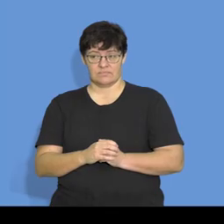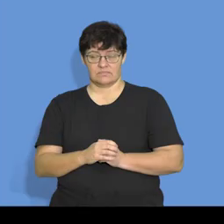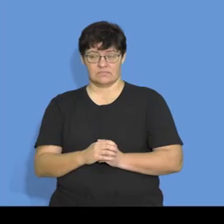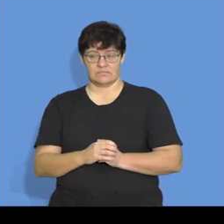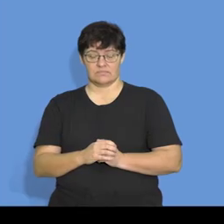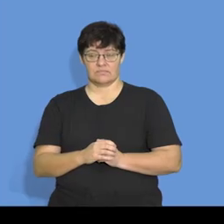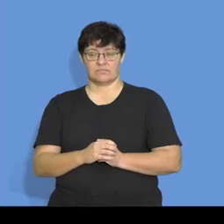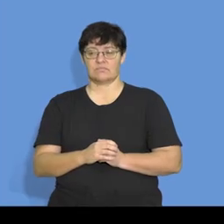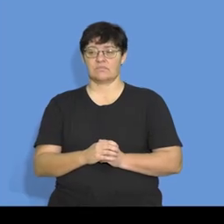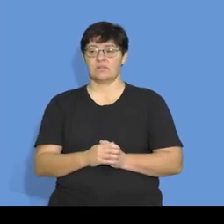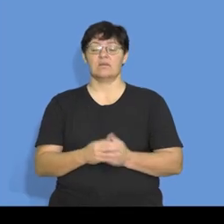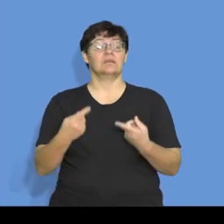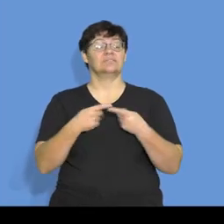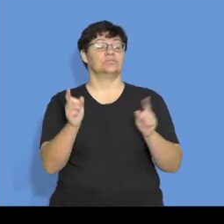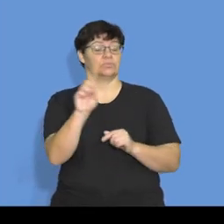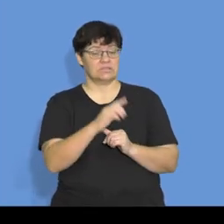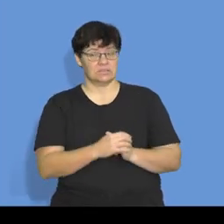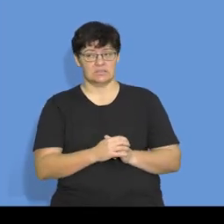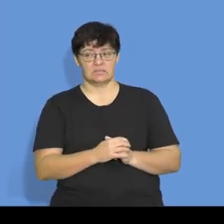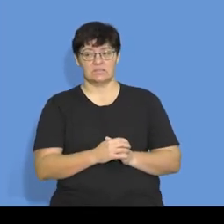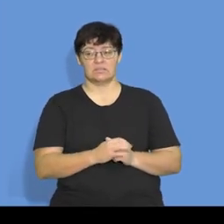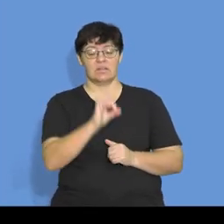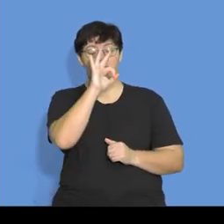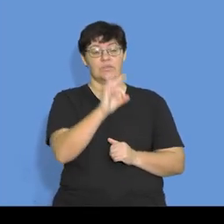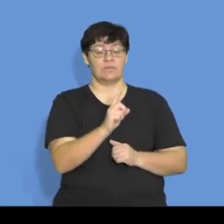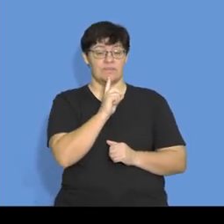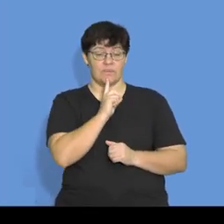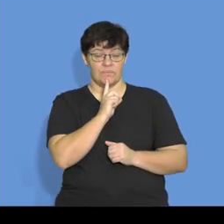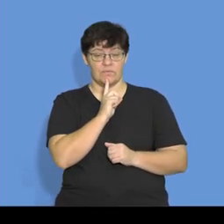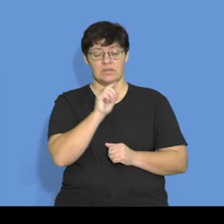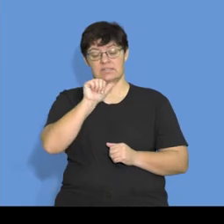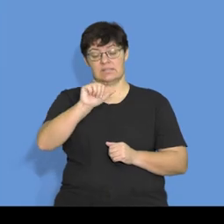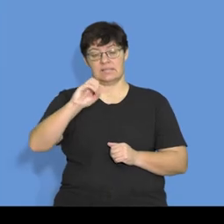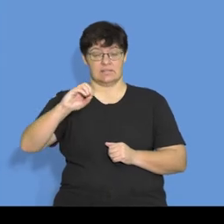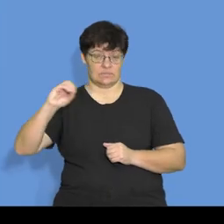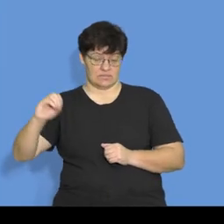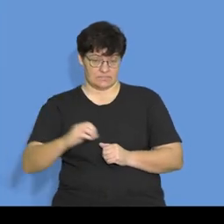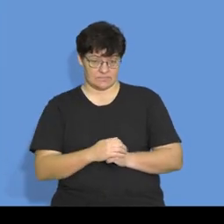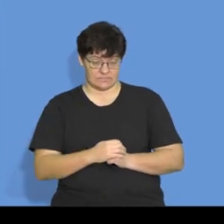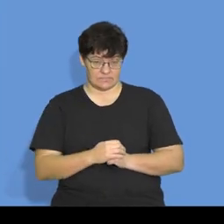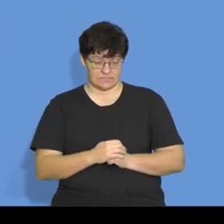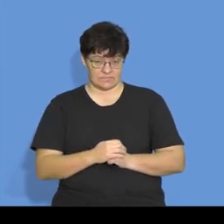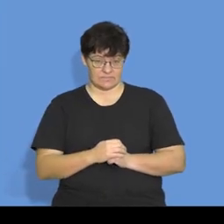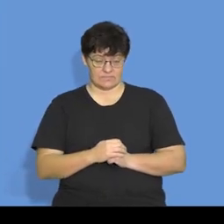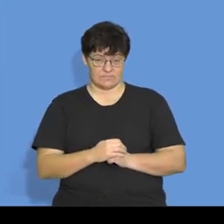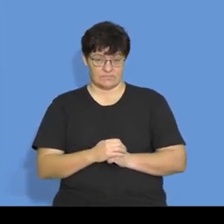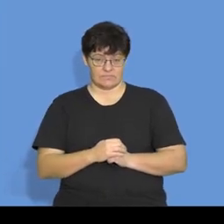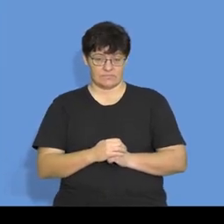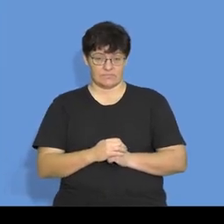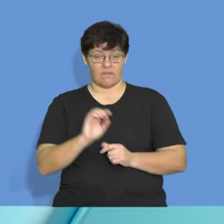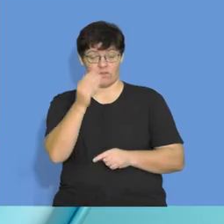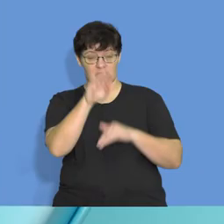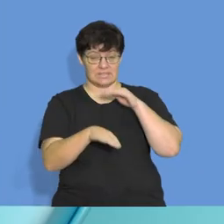you can see the difference between that will be $3,600. So step number one,